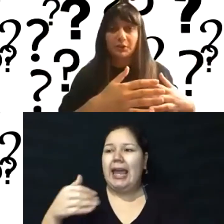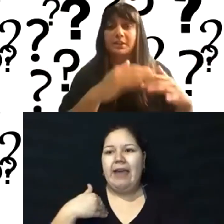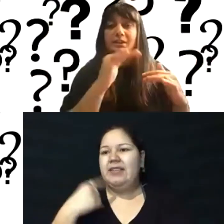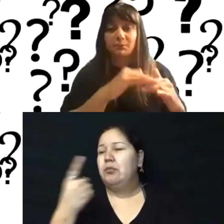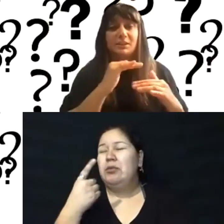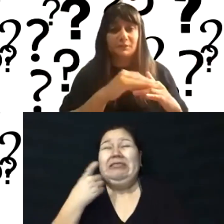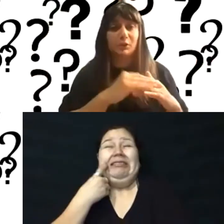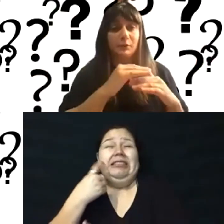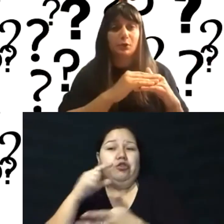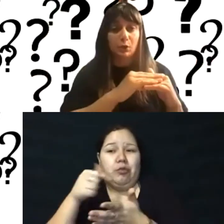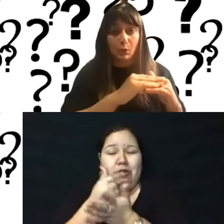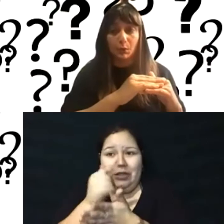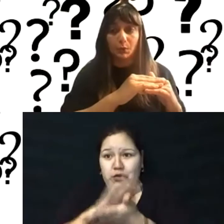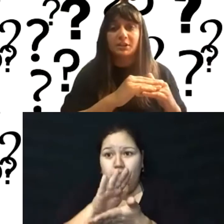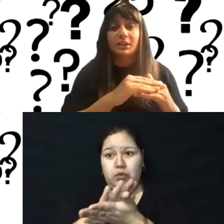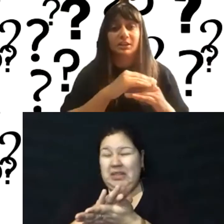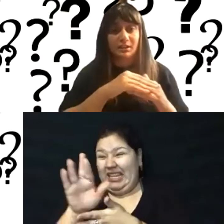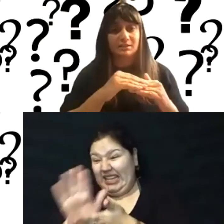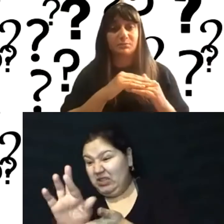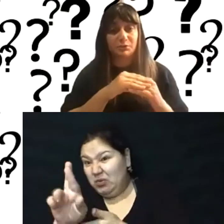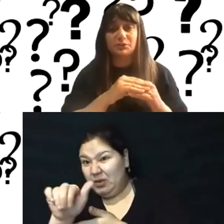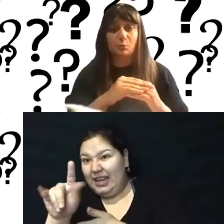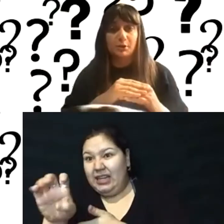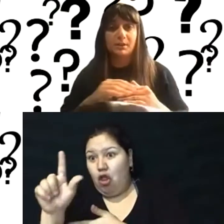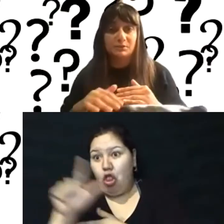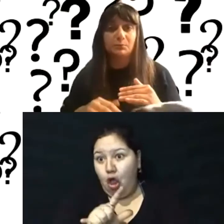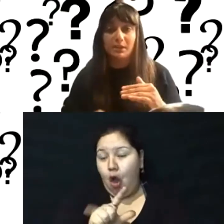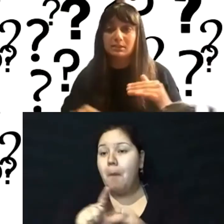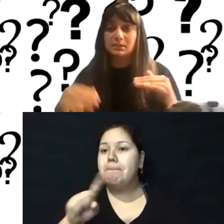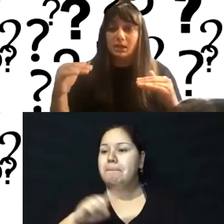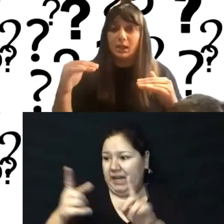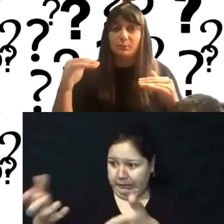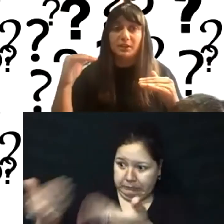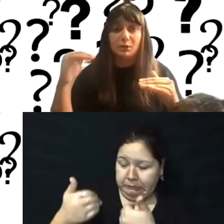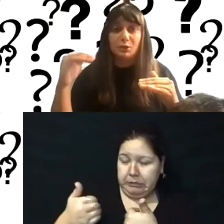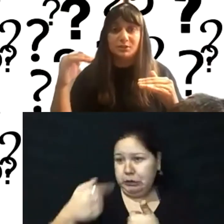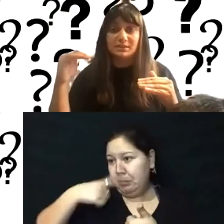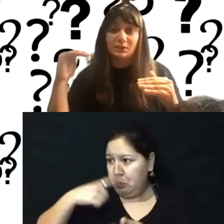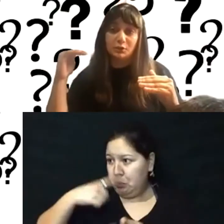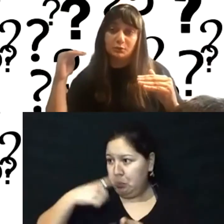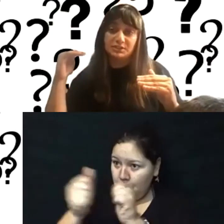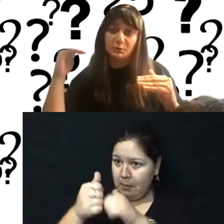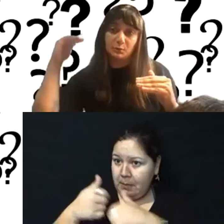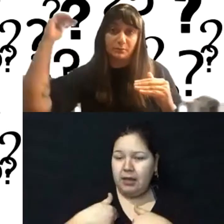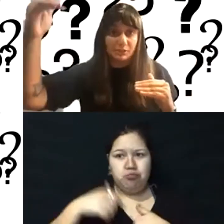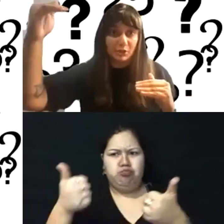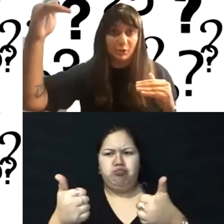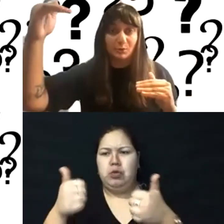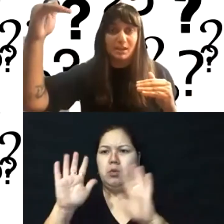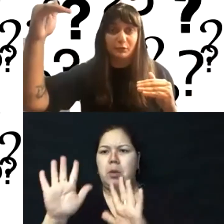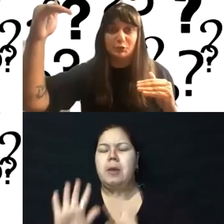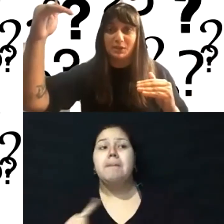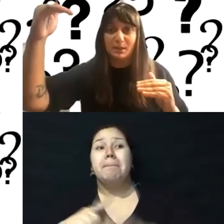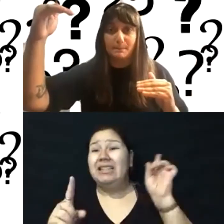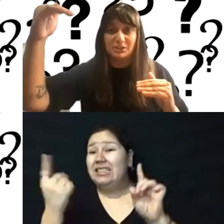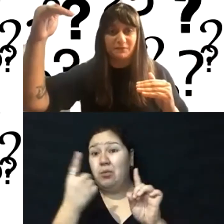school. His rate is very, very low and I asked him to do some work and that was great. Um, but I noticed that, you know, someone who with a much higher